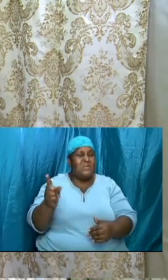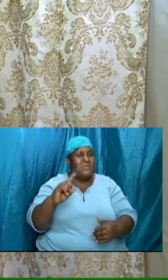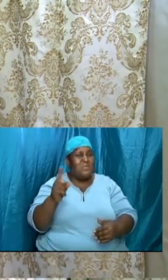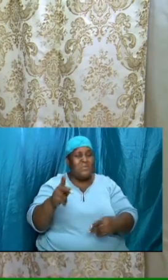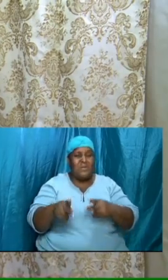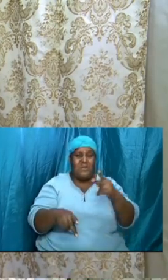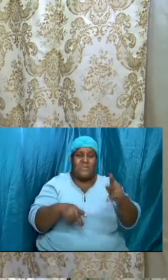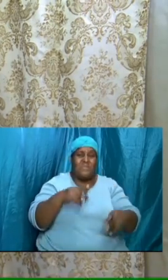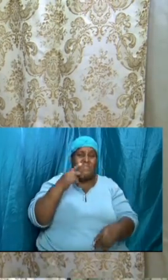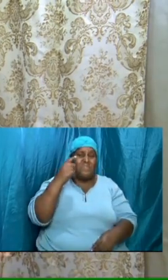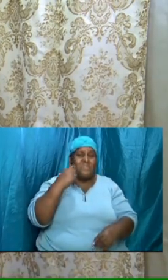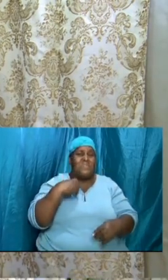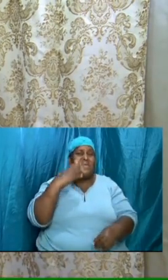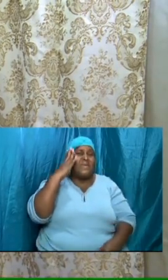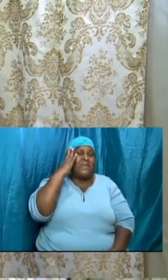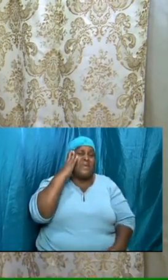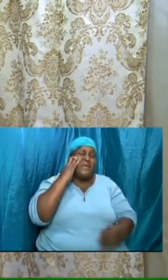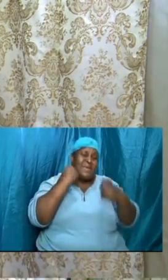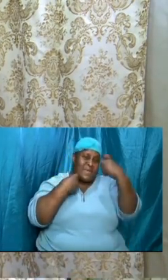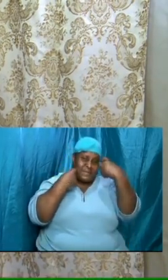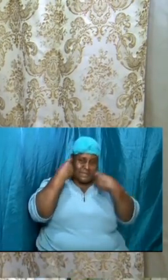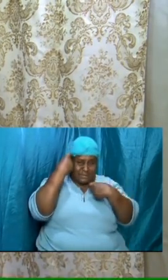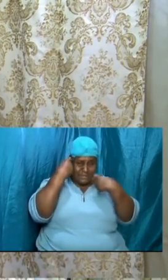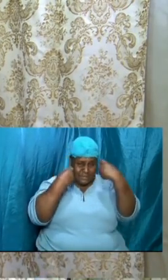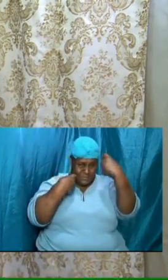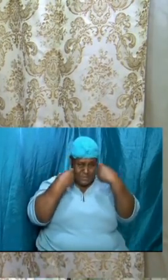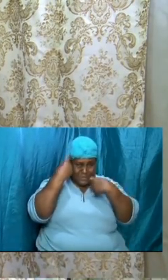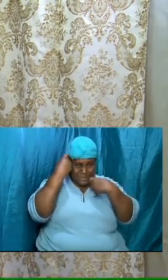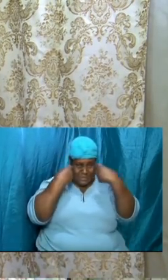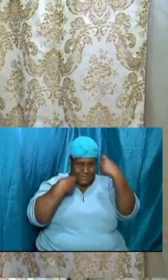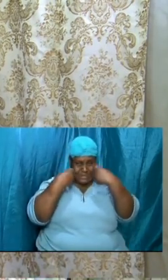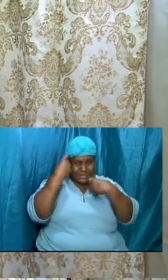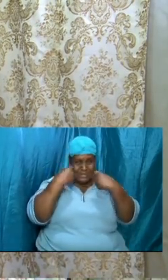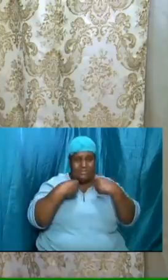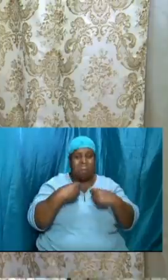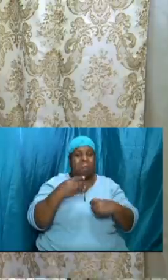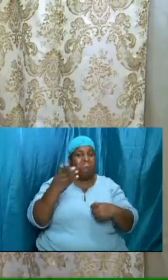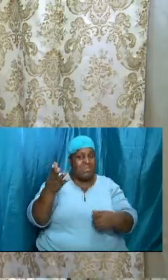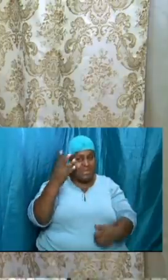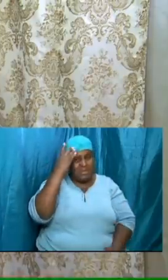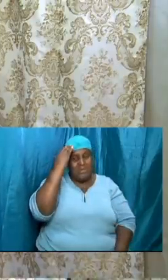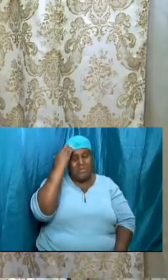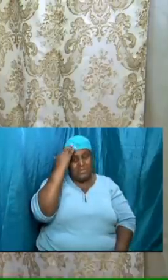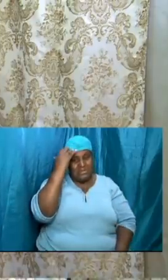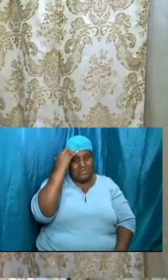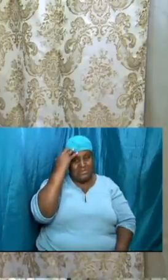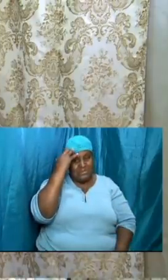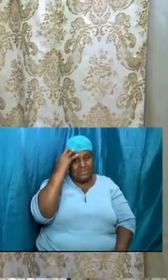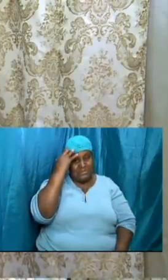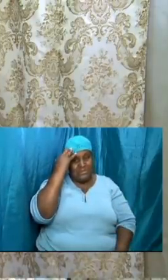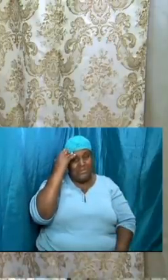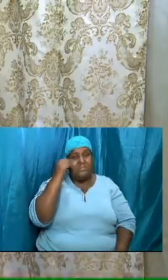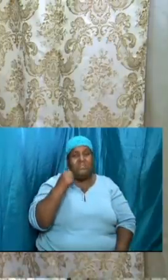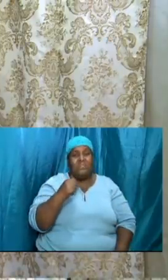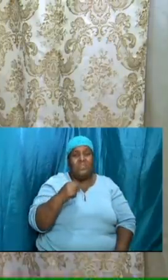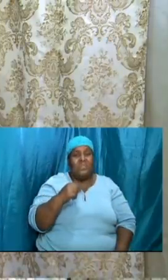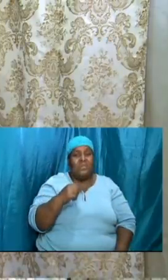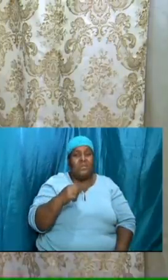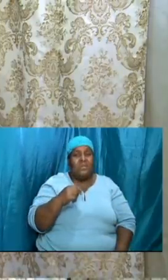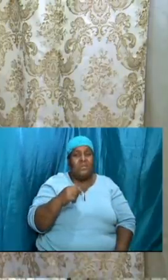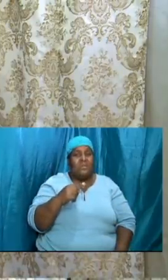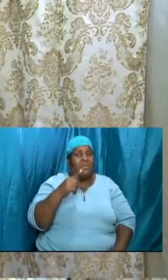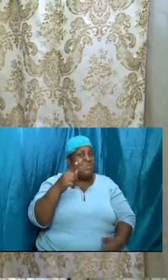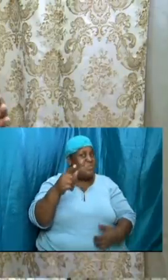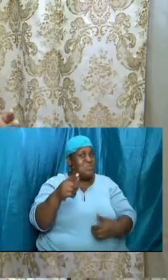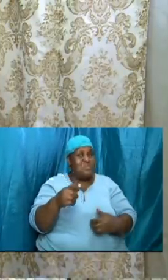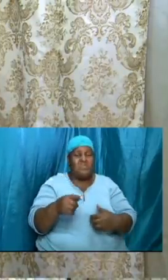expressed their concern, and I must tell you, you might not recognize it because